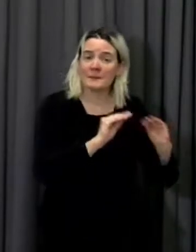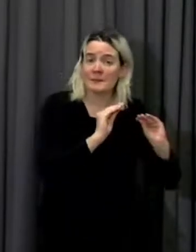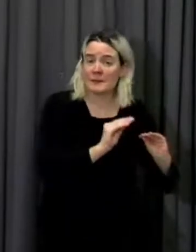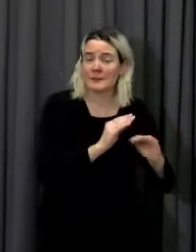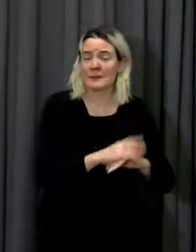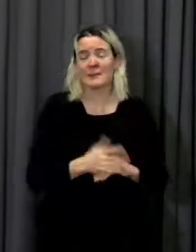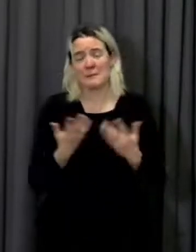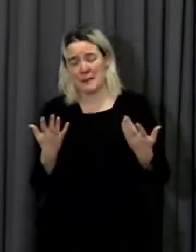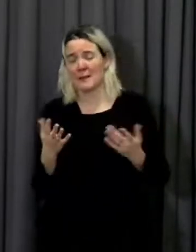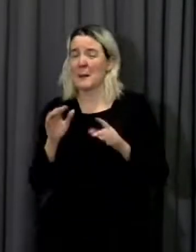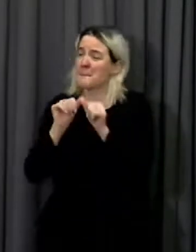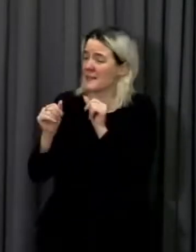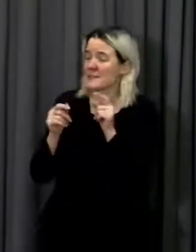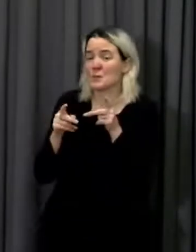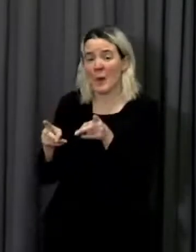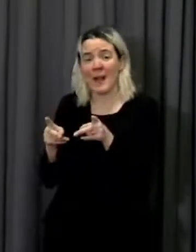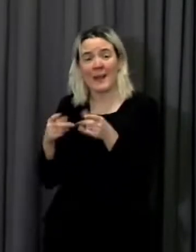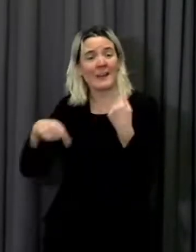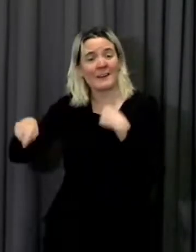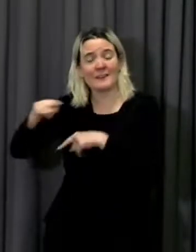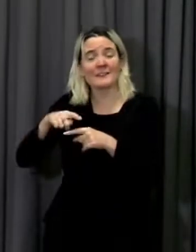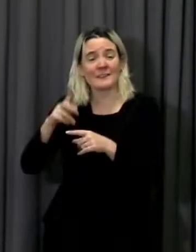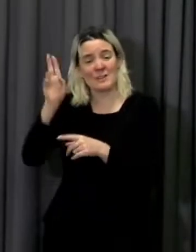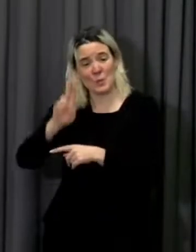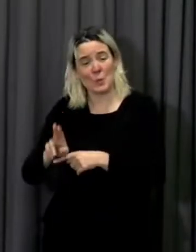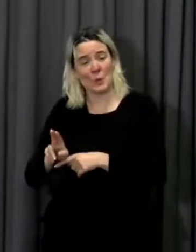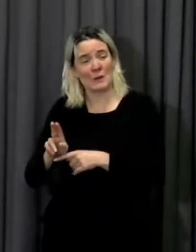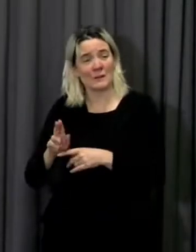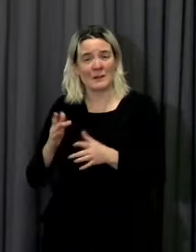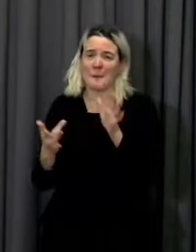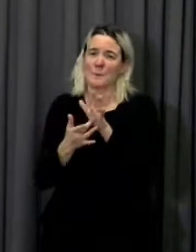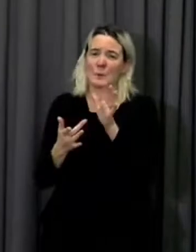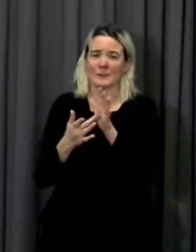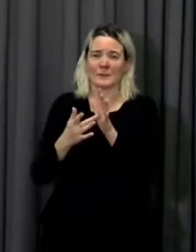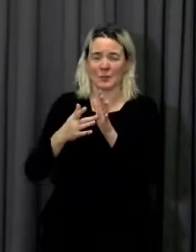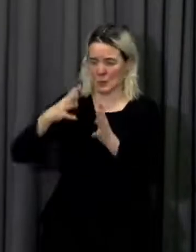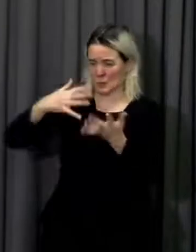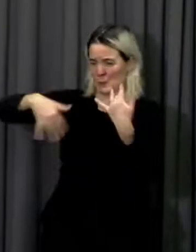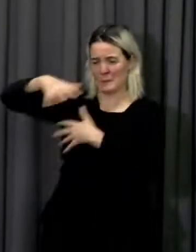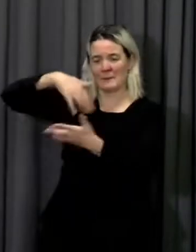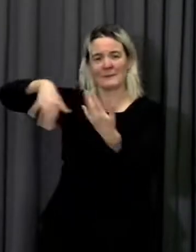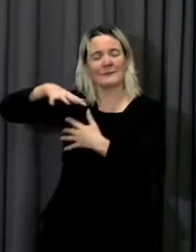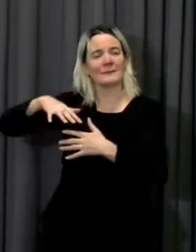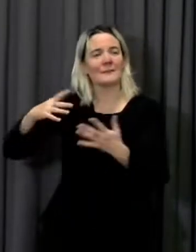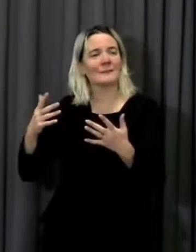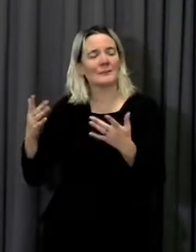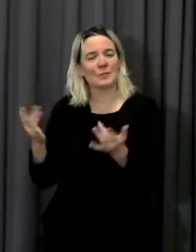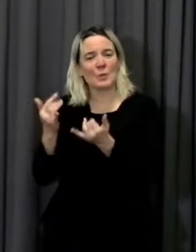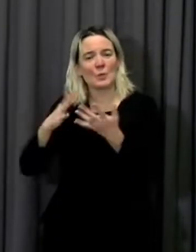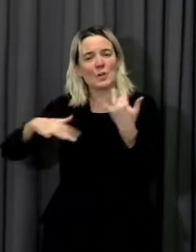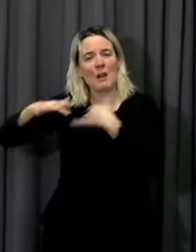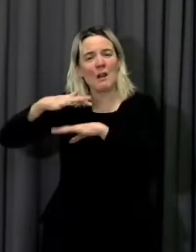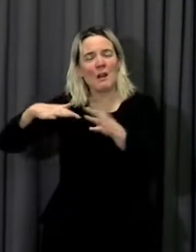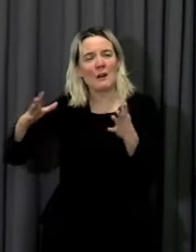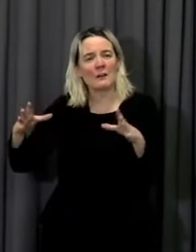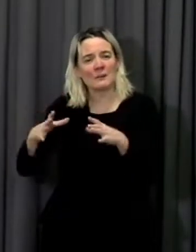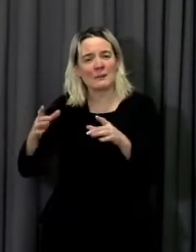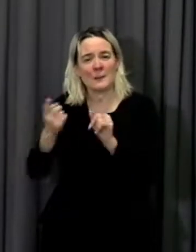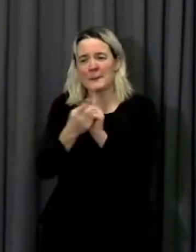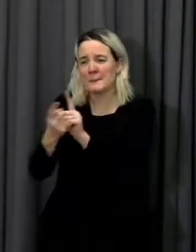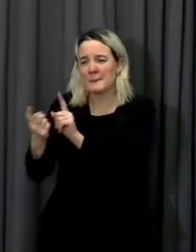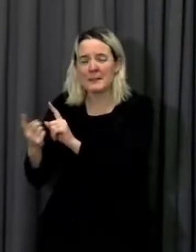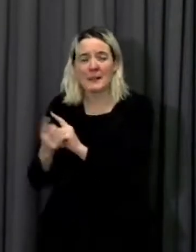understand the importance of socialisation, and in particular supporting those children from perhaps more deprived